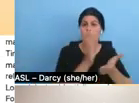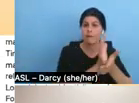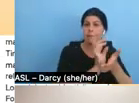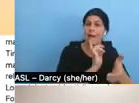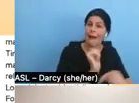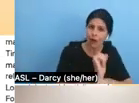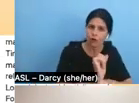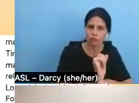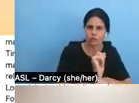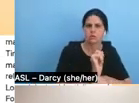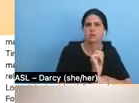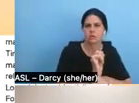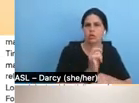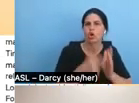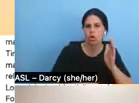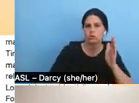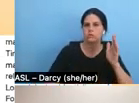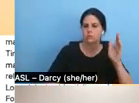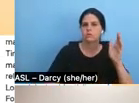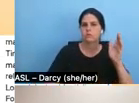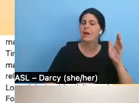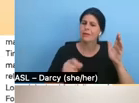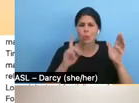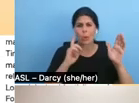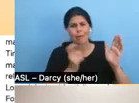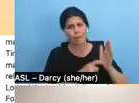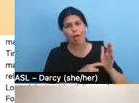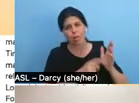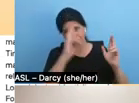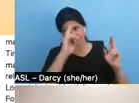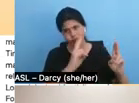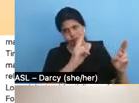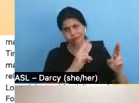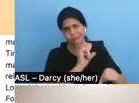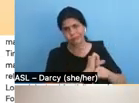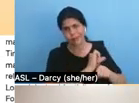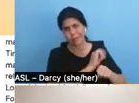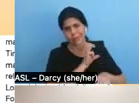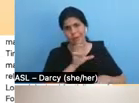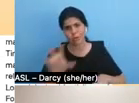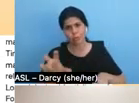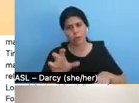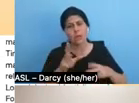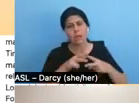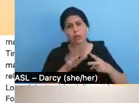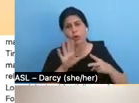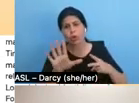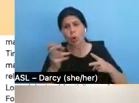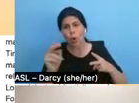and it also acknowledges the labor that's been contributed to the project, whether that's your own or your collaborators.